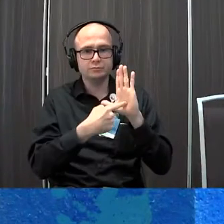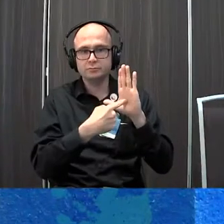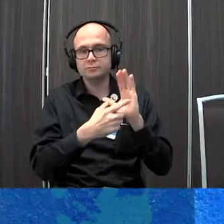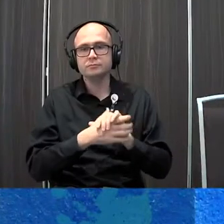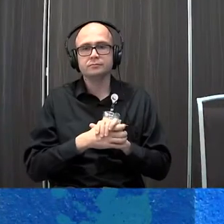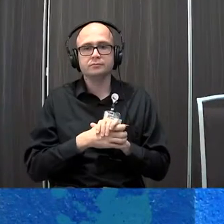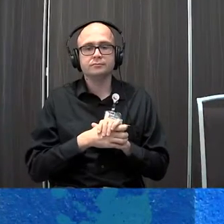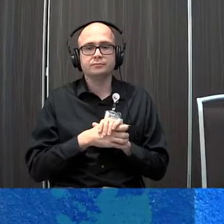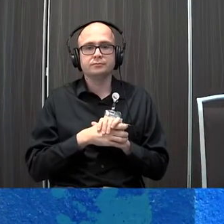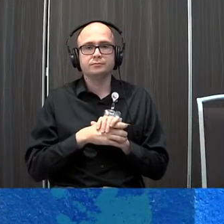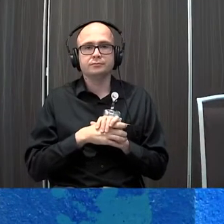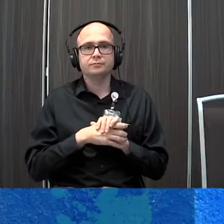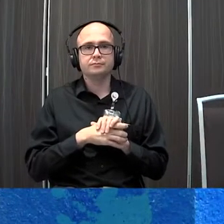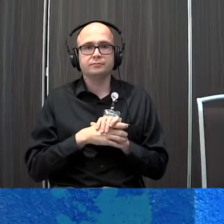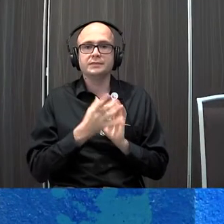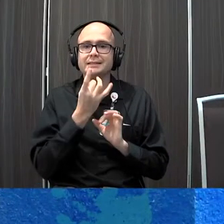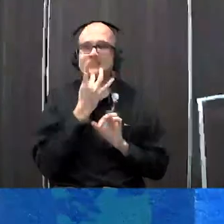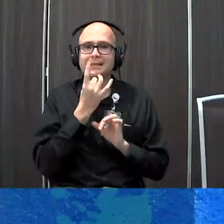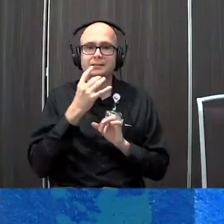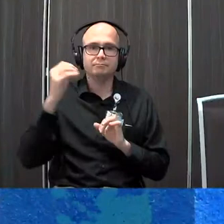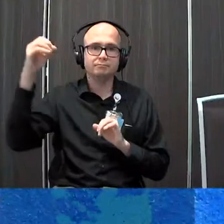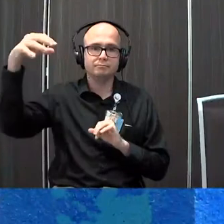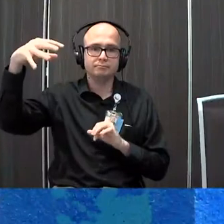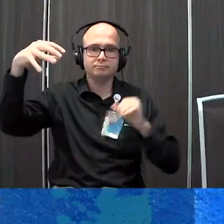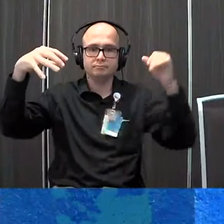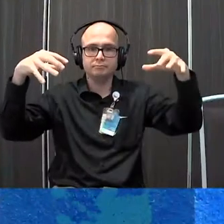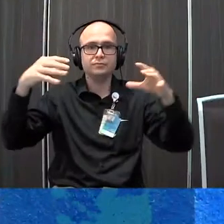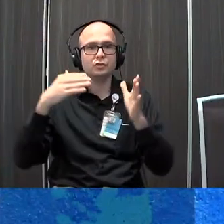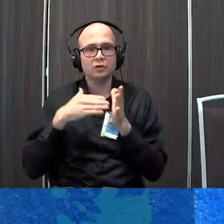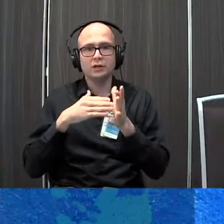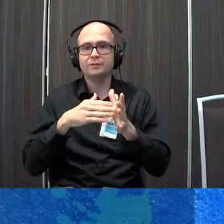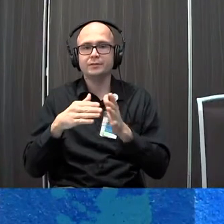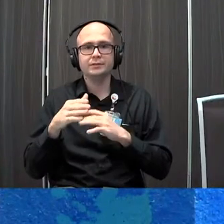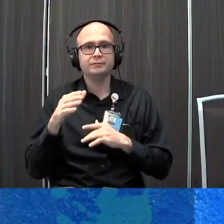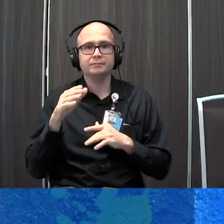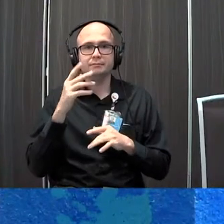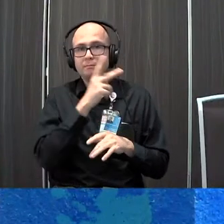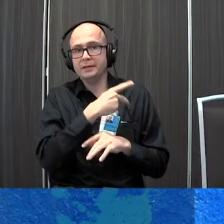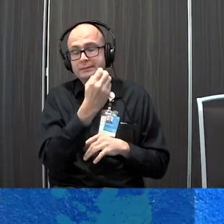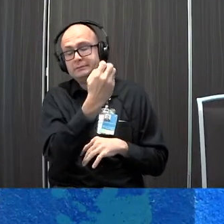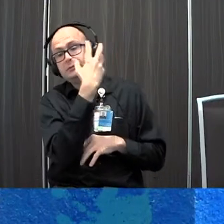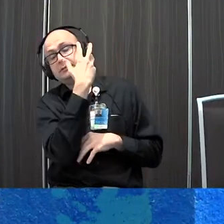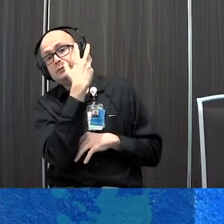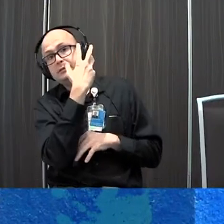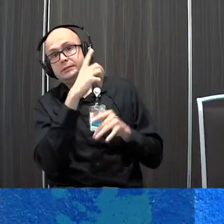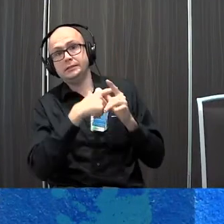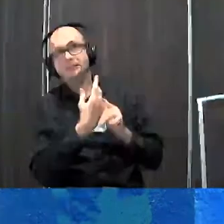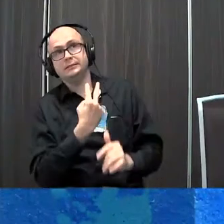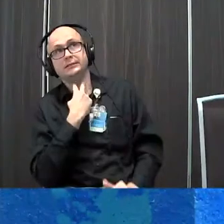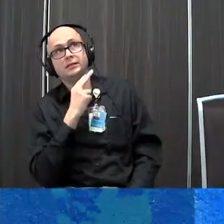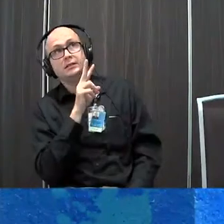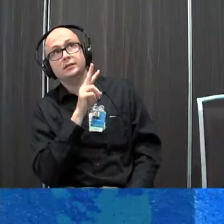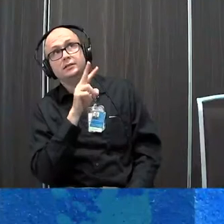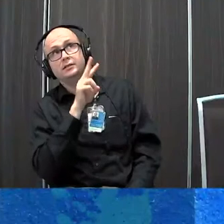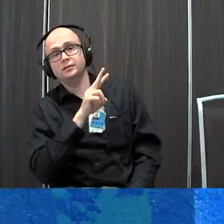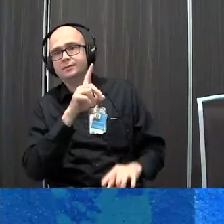using or the object? and light gazing oftentimes we have patients that actually get struck by the light and they actually get stuck and they cannot get away